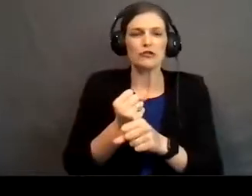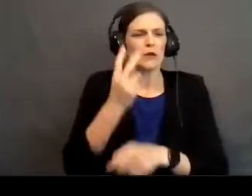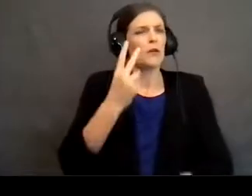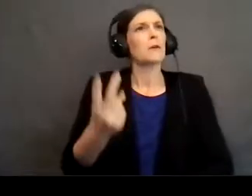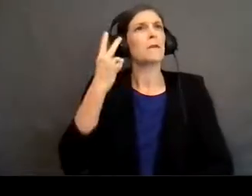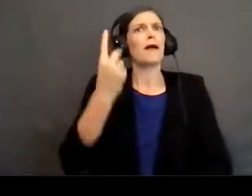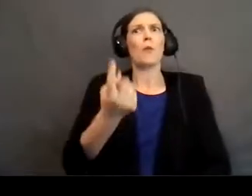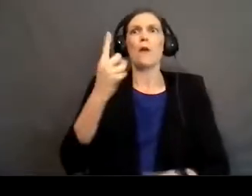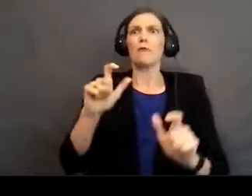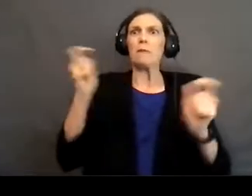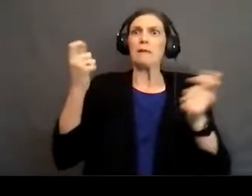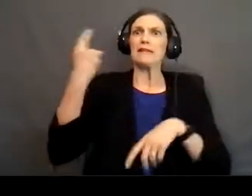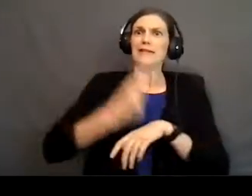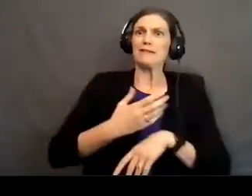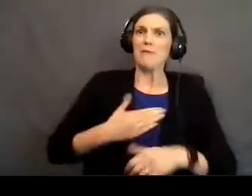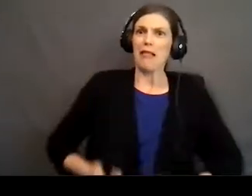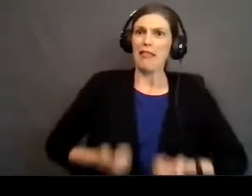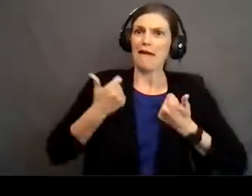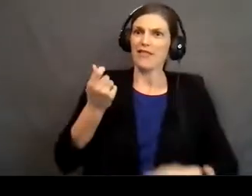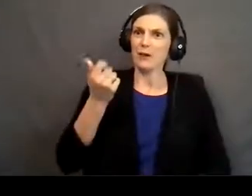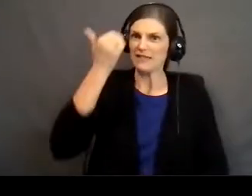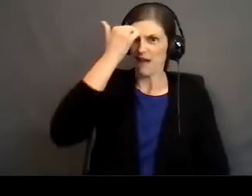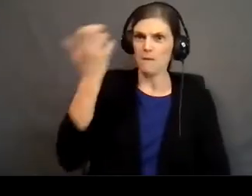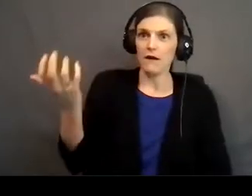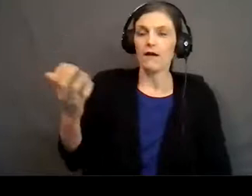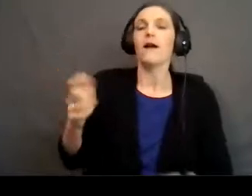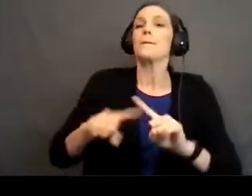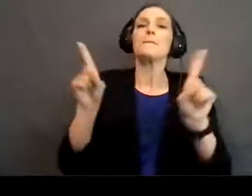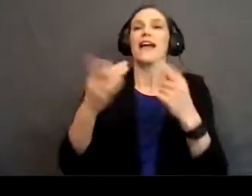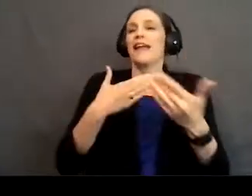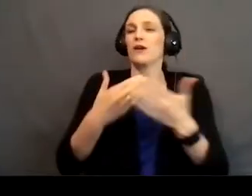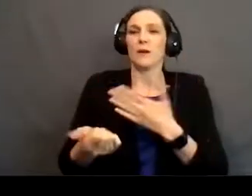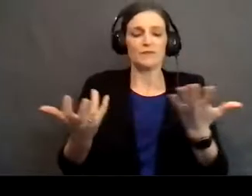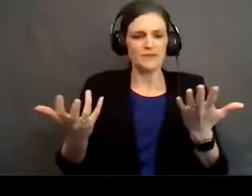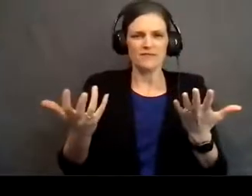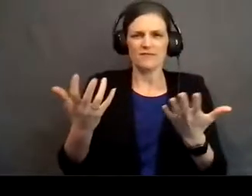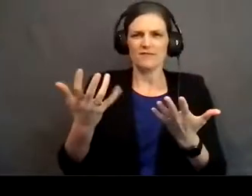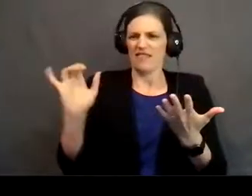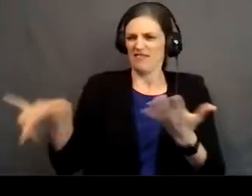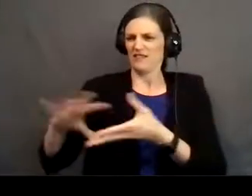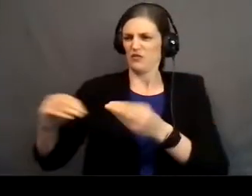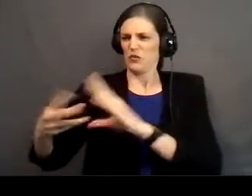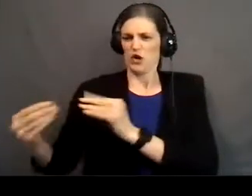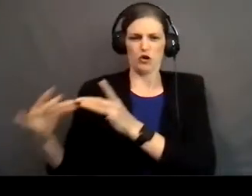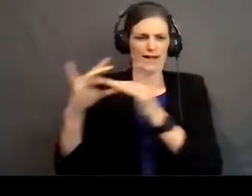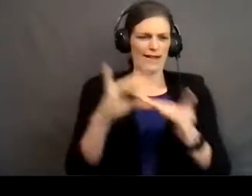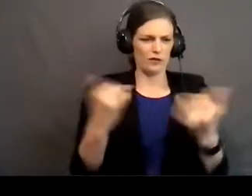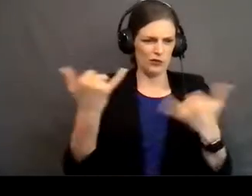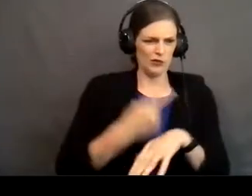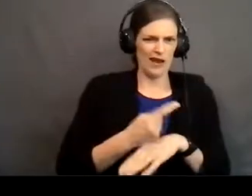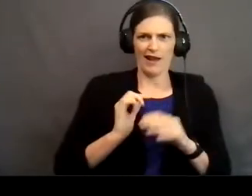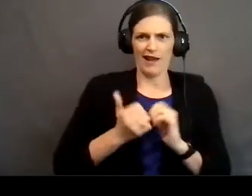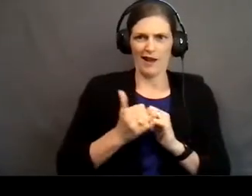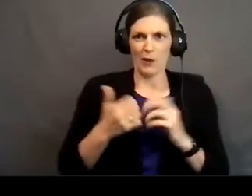days of my life. Kind of dumb. But anyways, what does this dumb story have anything to do with what we're going to be talking about this morning?